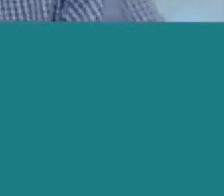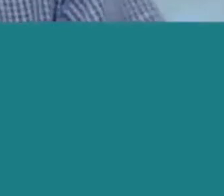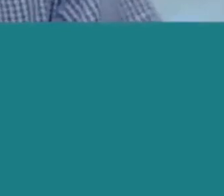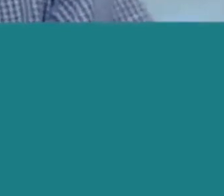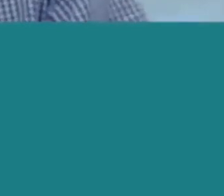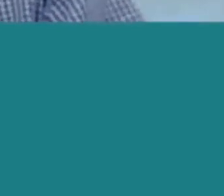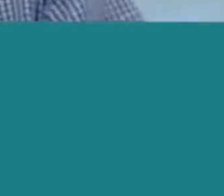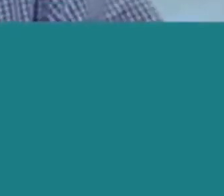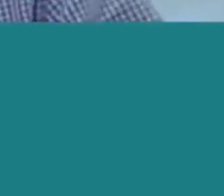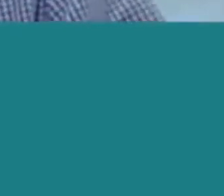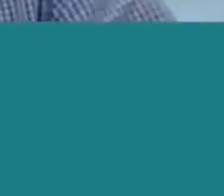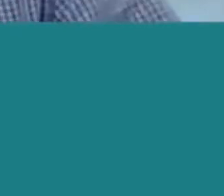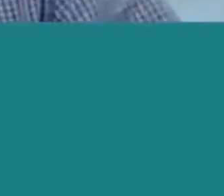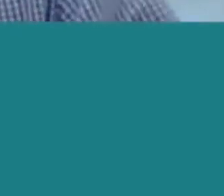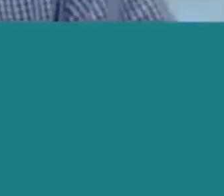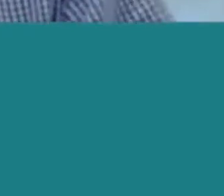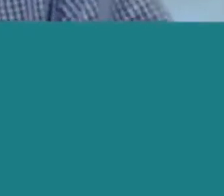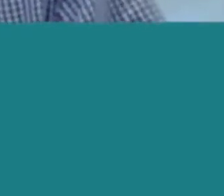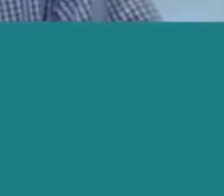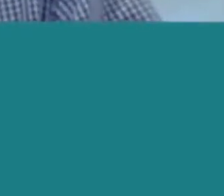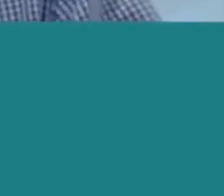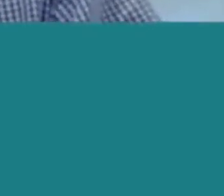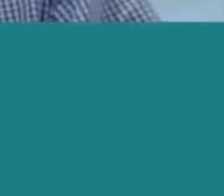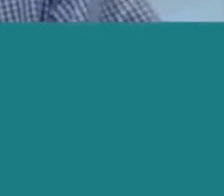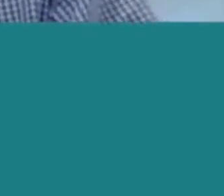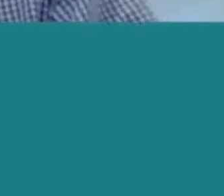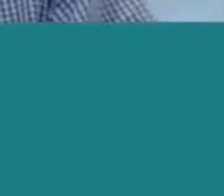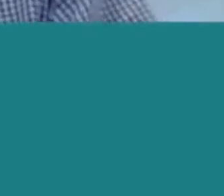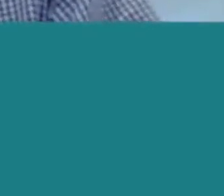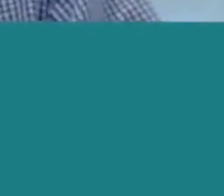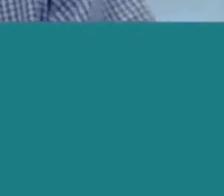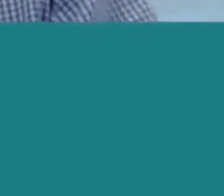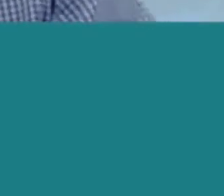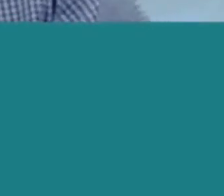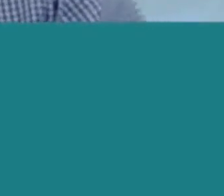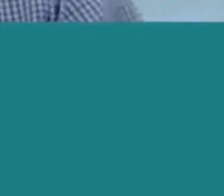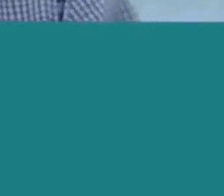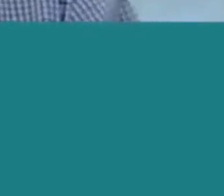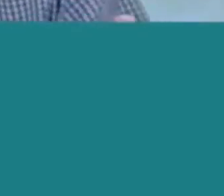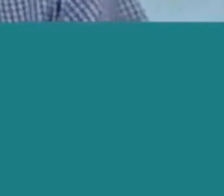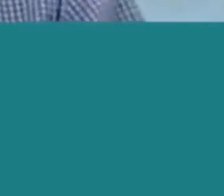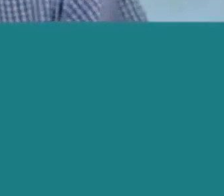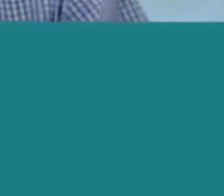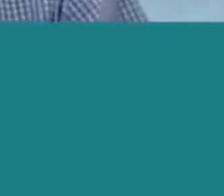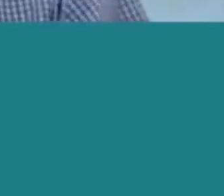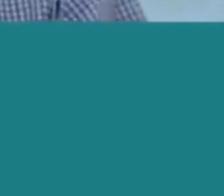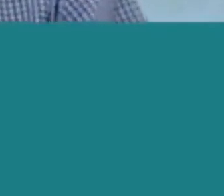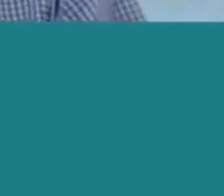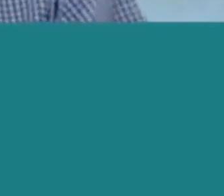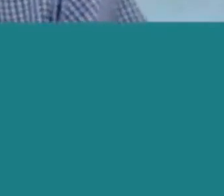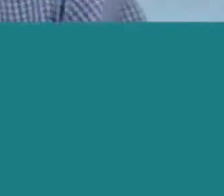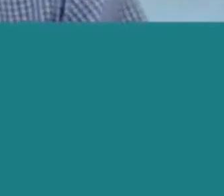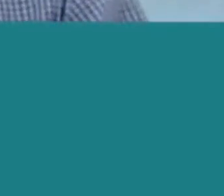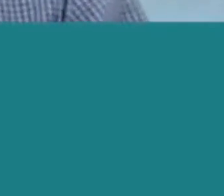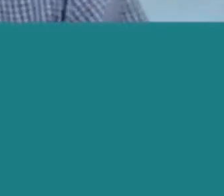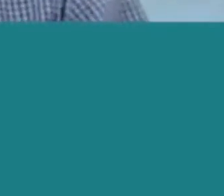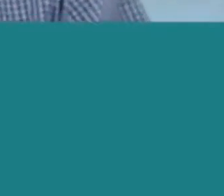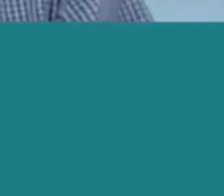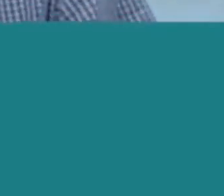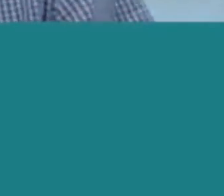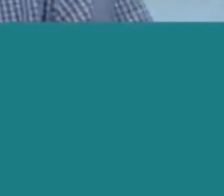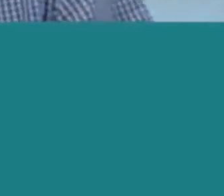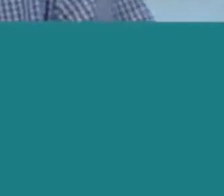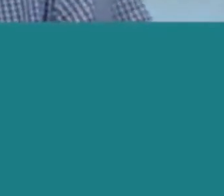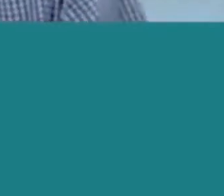incentivize inclusion rather than only punish conscious or deliberate exclusion but we've really only scratched the surface